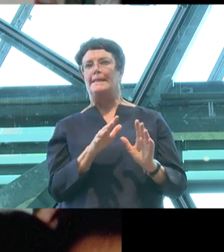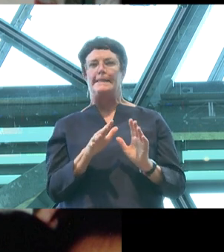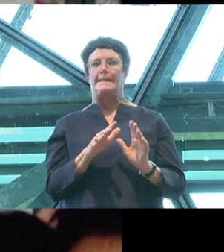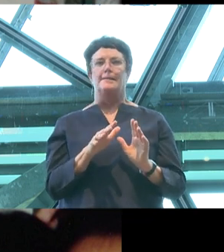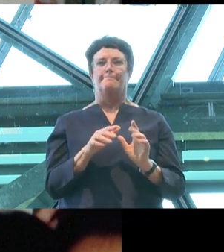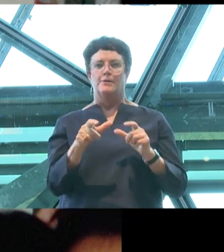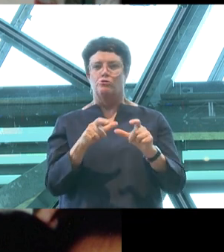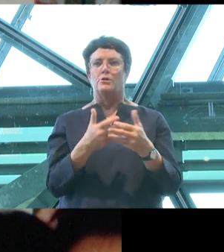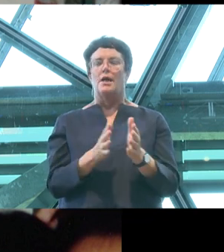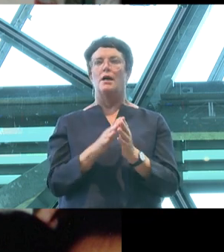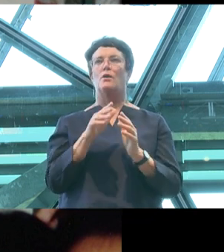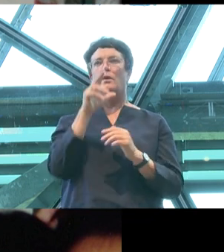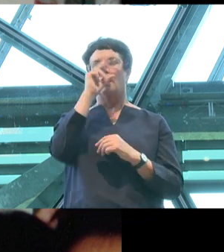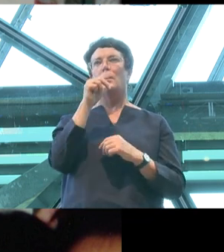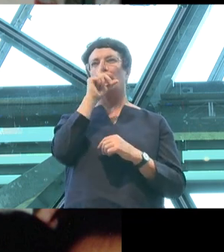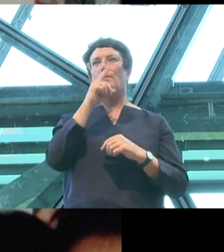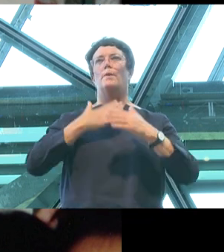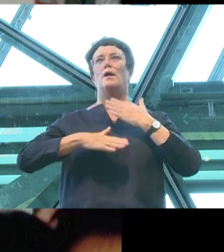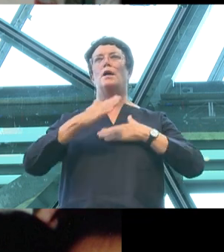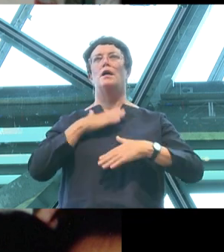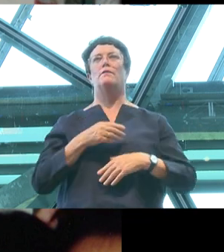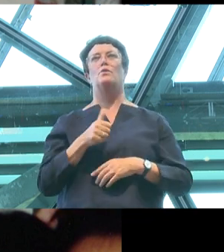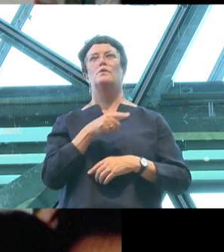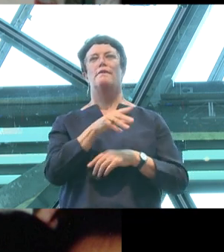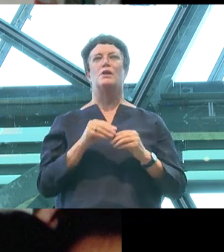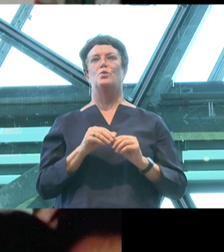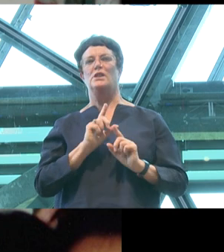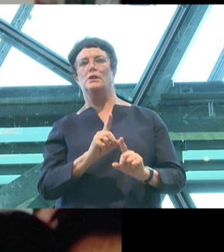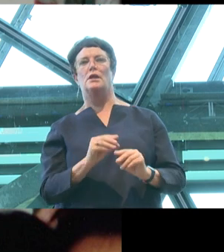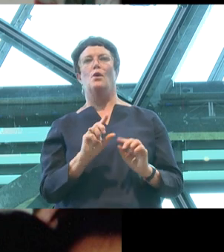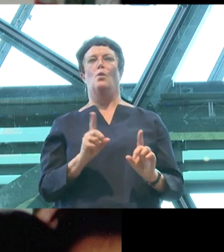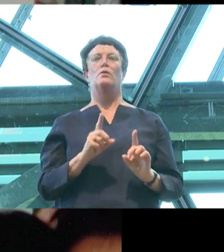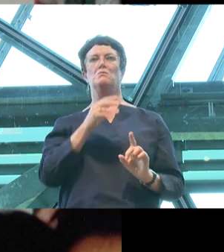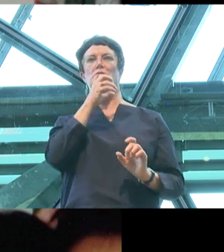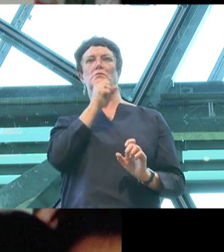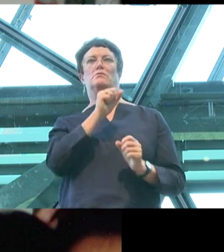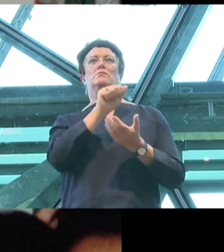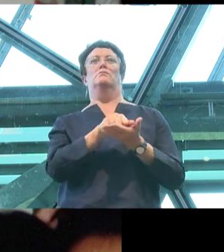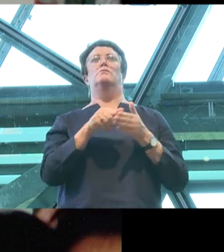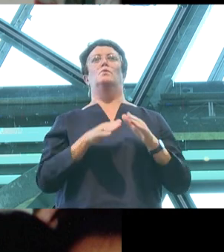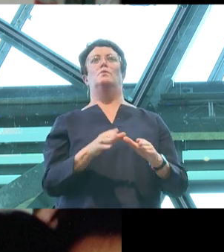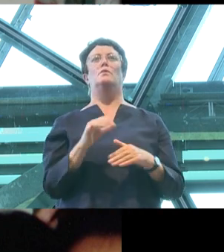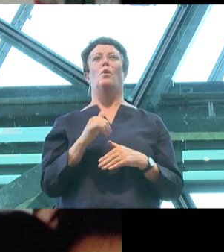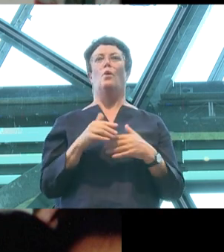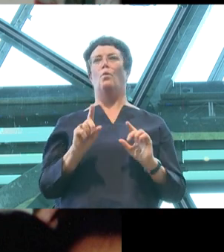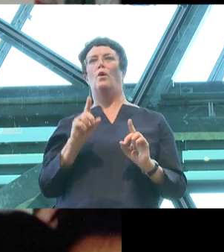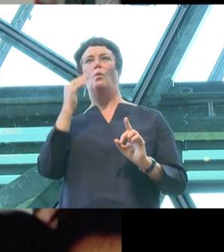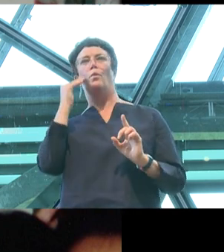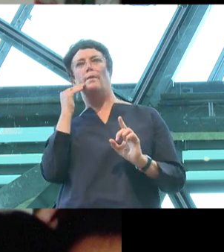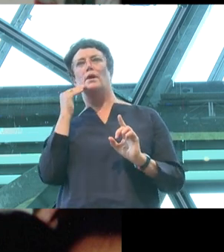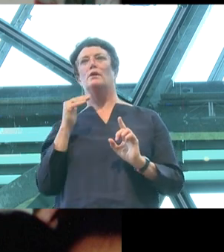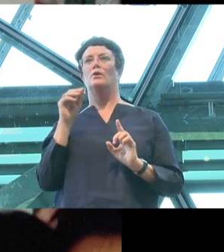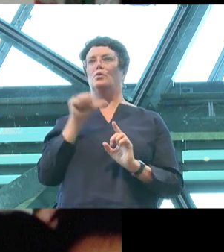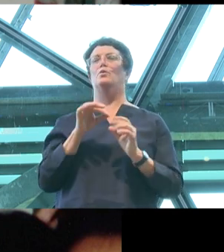behave. It's used to dictate what is considered manly or womanly. It's used to determine which hobbies,